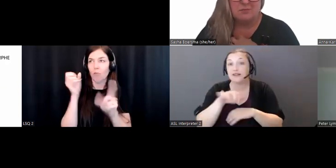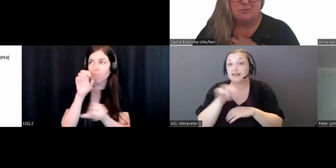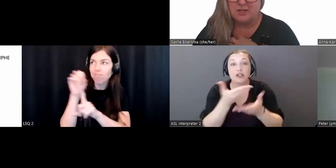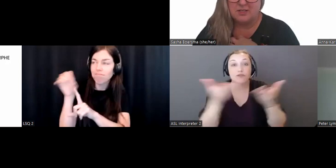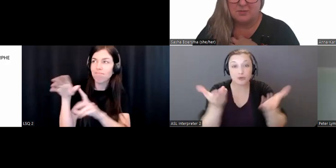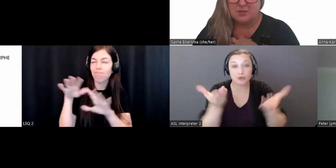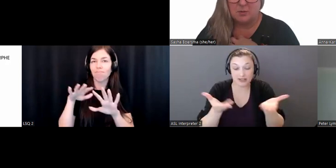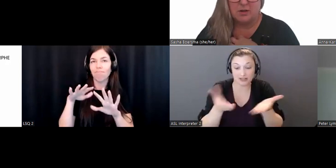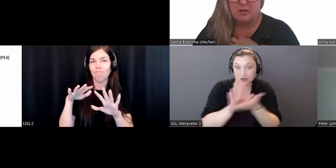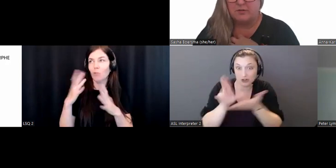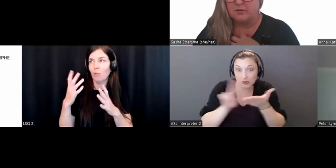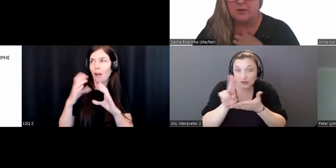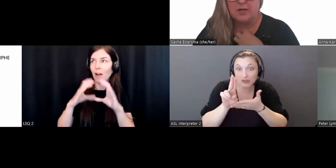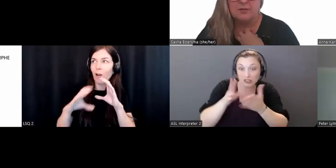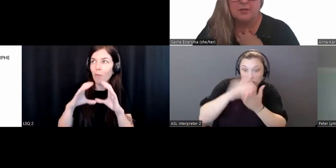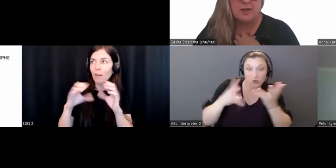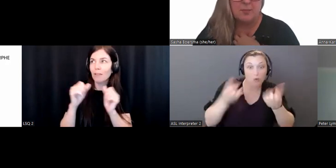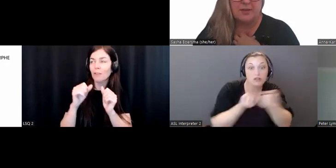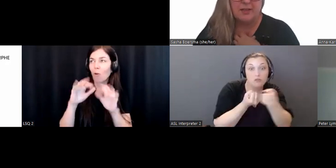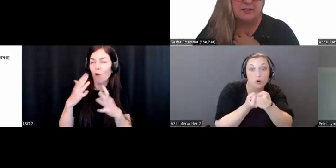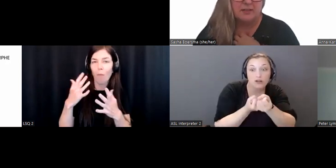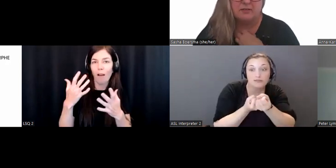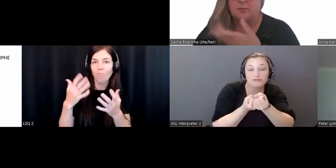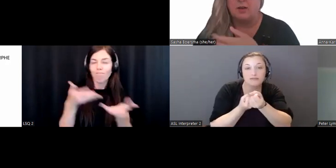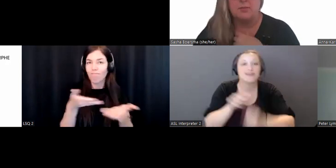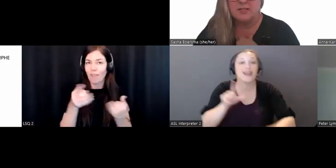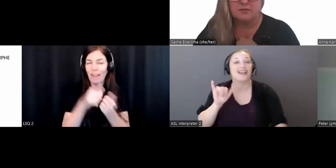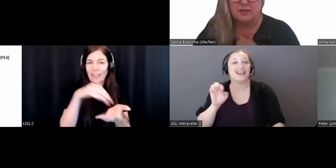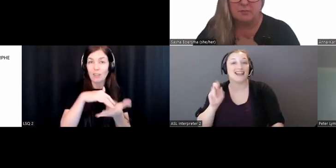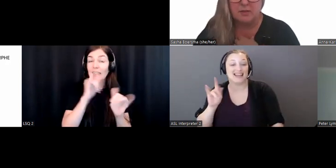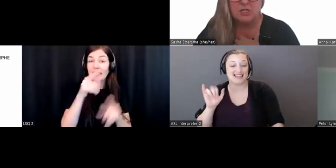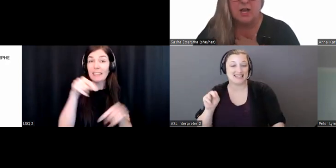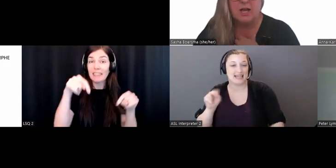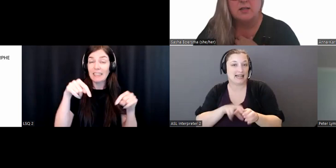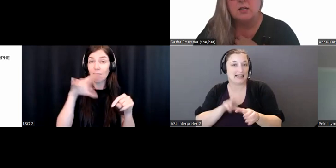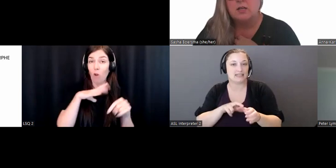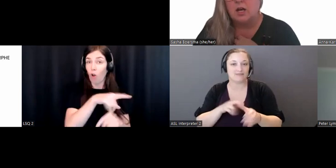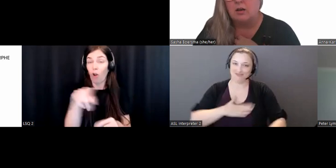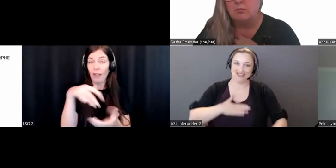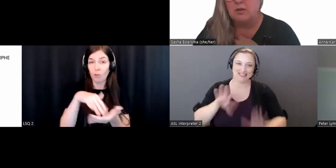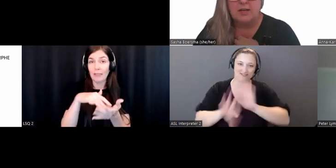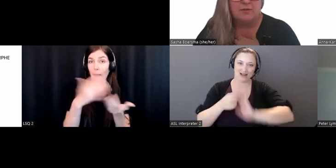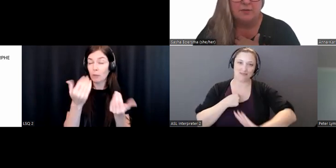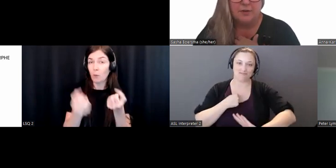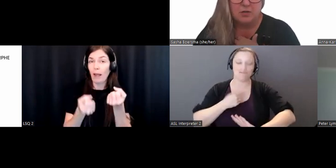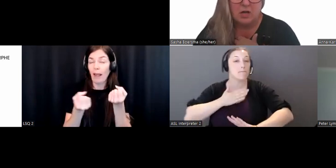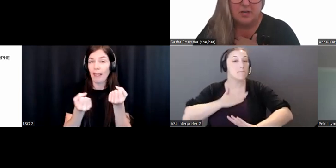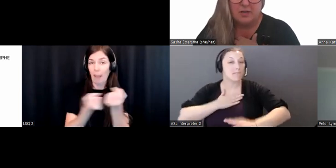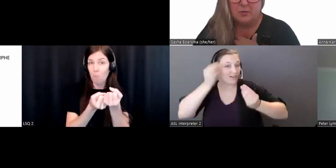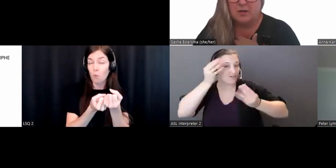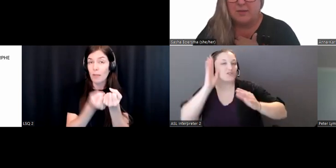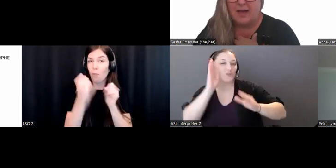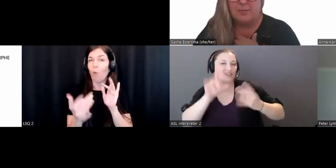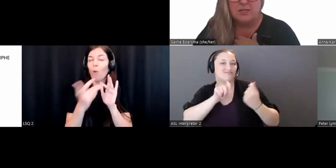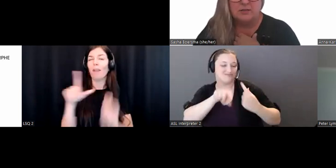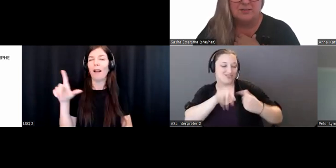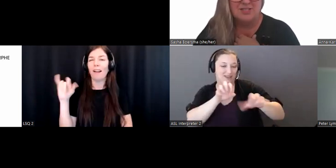just wants some support, feel free to look me up on LinkedIn. I'll pop myself in the meeting chat and feel free to drop me a